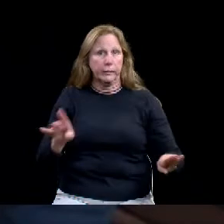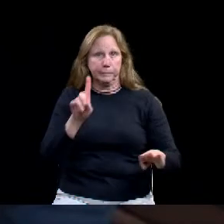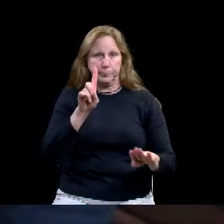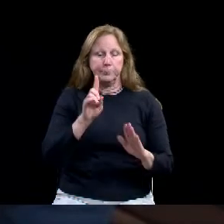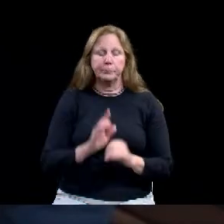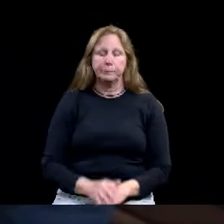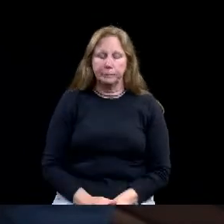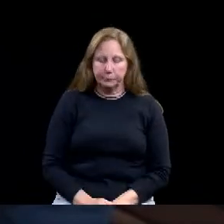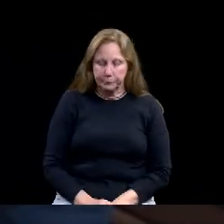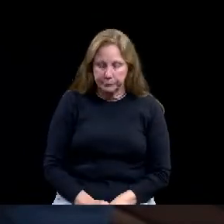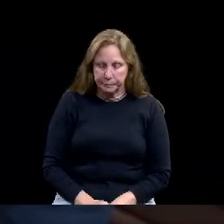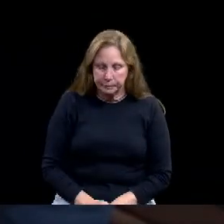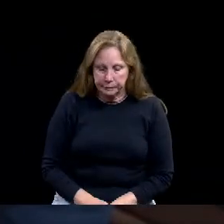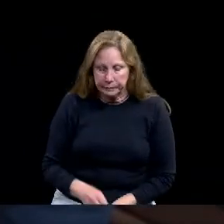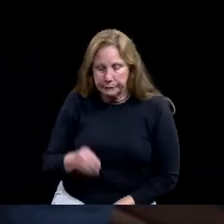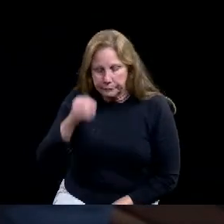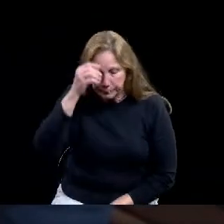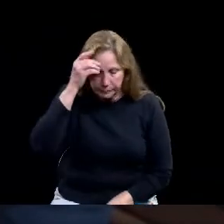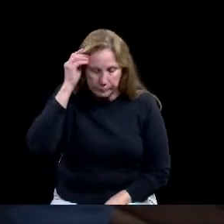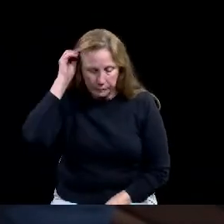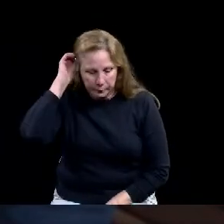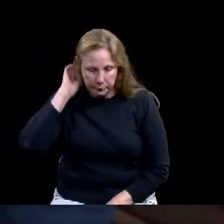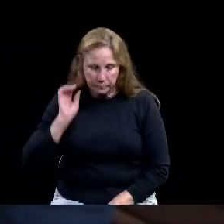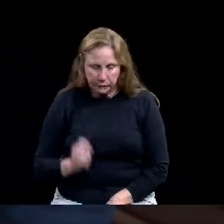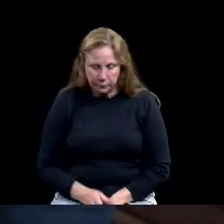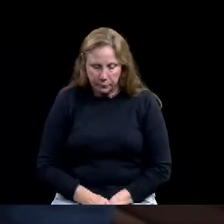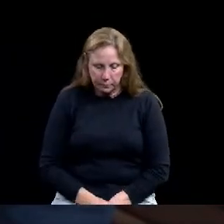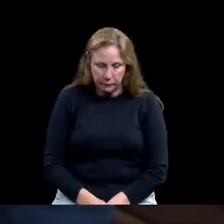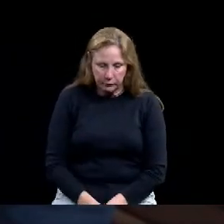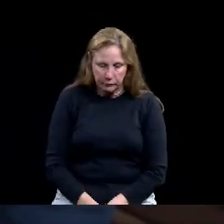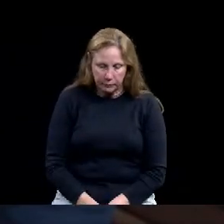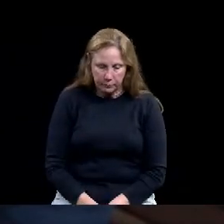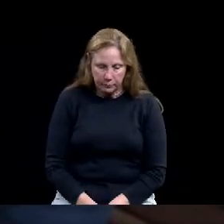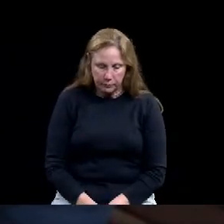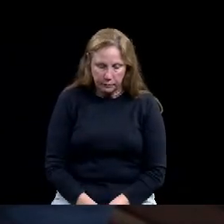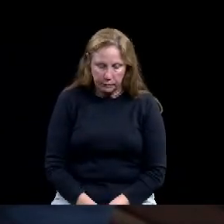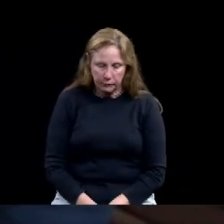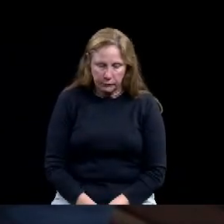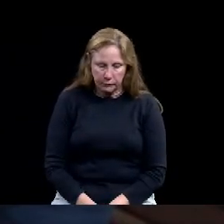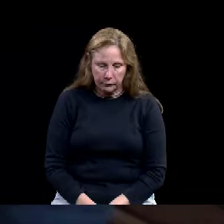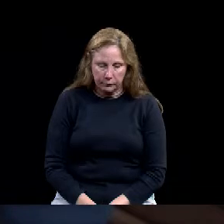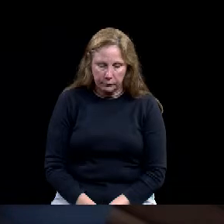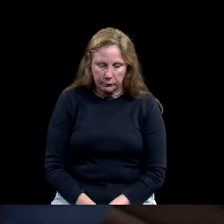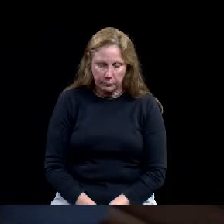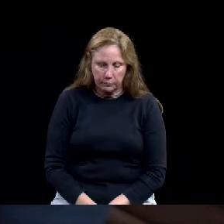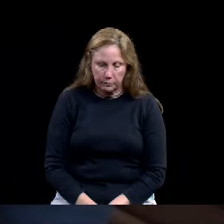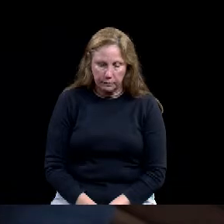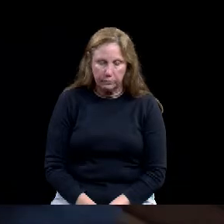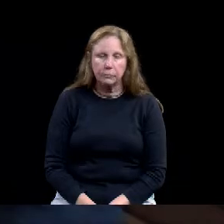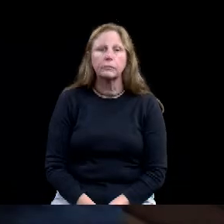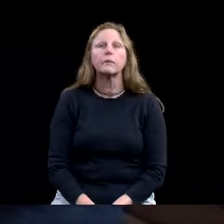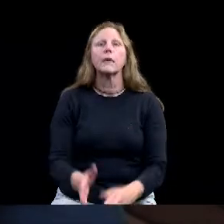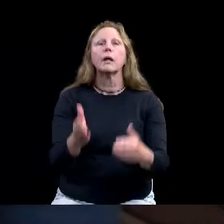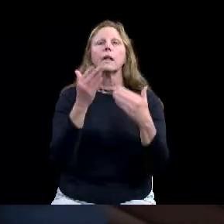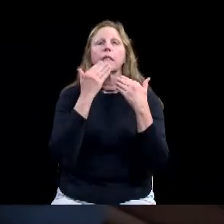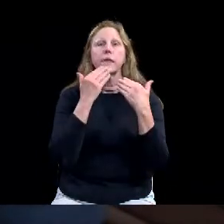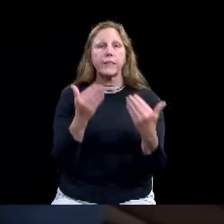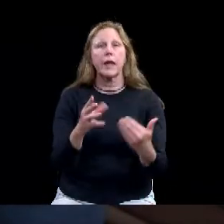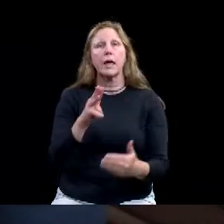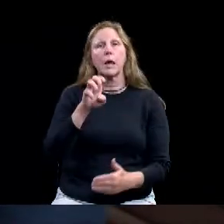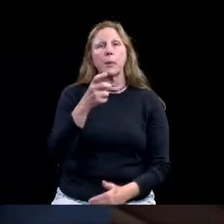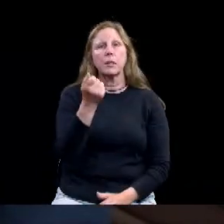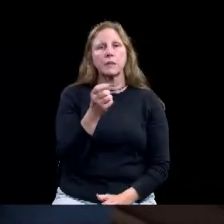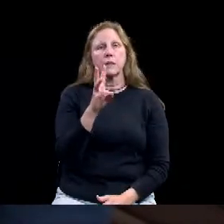Thank you. On March 16, 2020, the Governor suspended various provisions of the Open Meetings Act pursuant to a State of Disaster Authority.